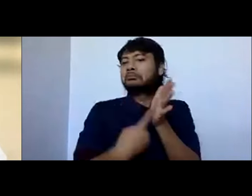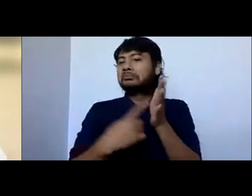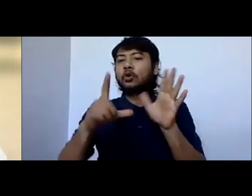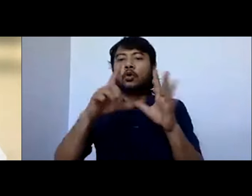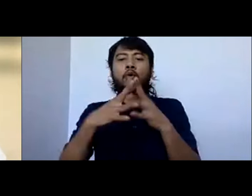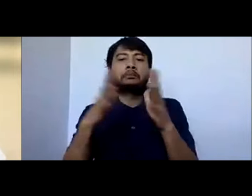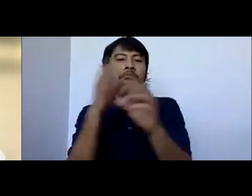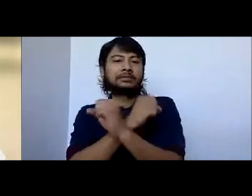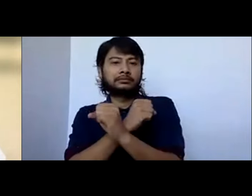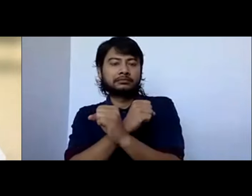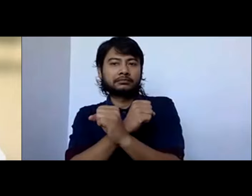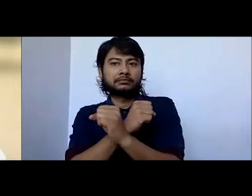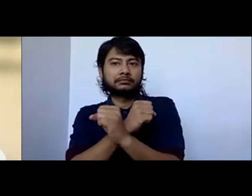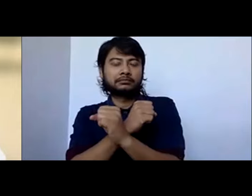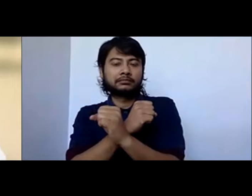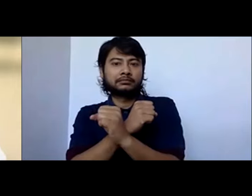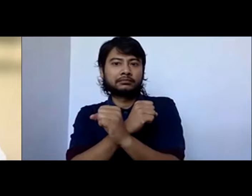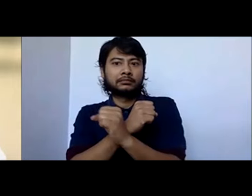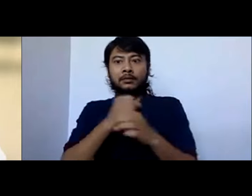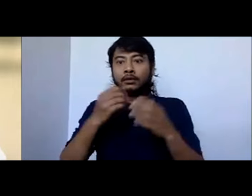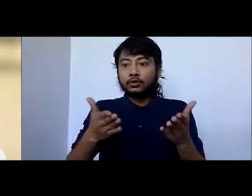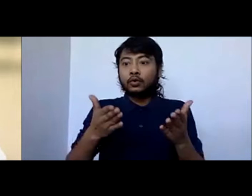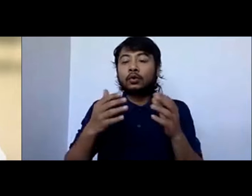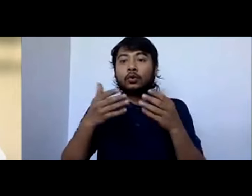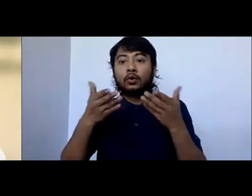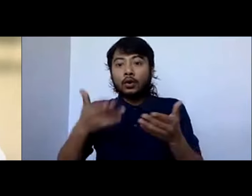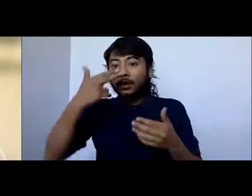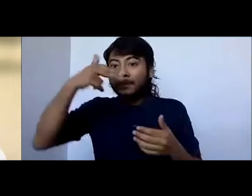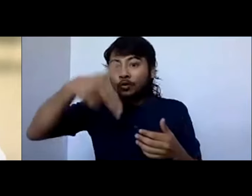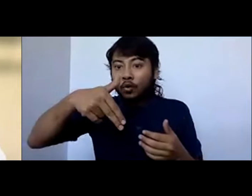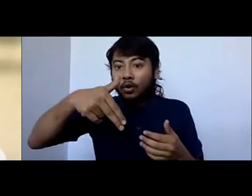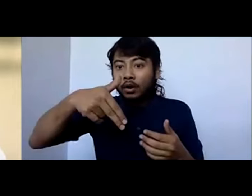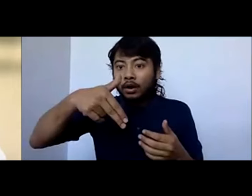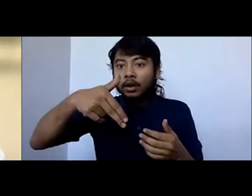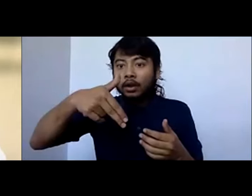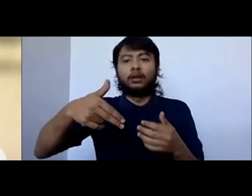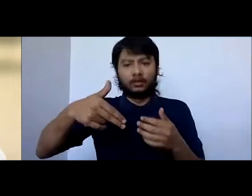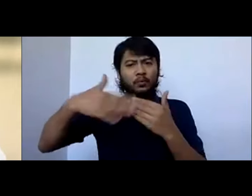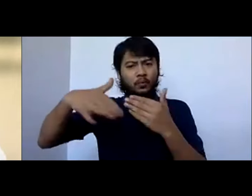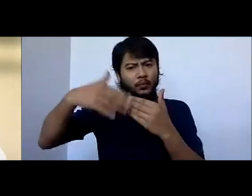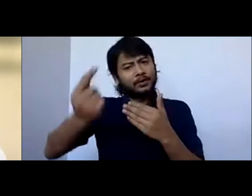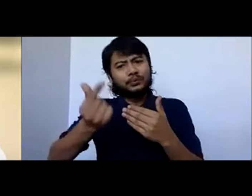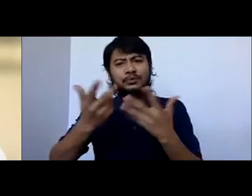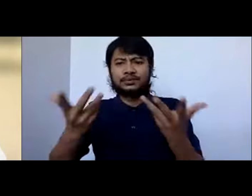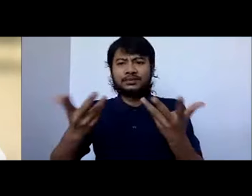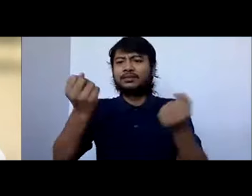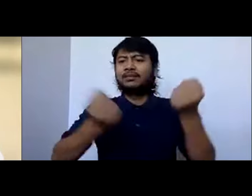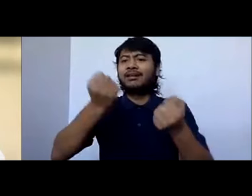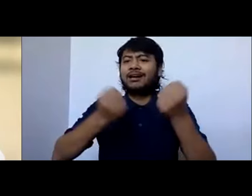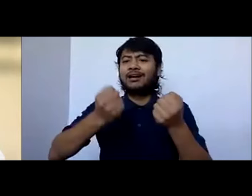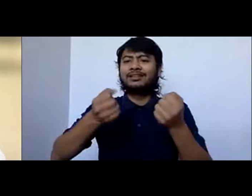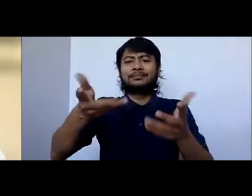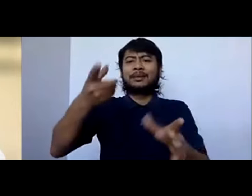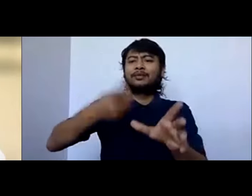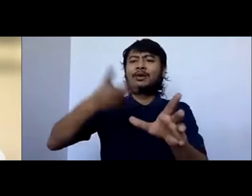back the mandate to include biofuels in petrol. We're still using it. We're still going to be using cars for, you know, petrol cars for years to come, but we need to